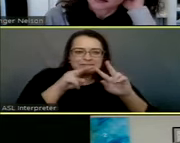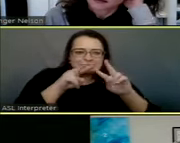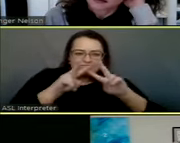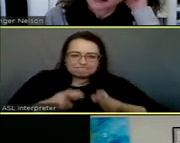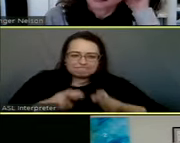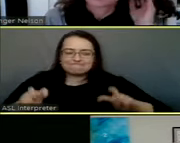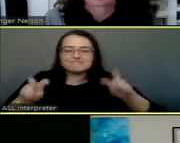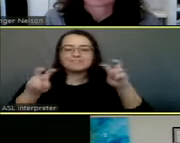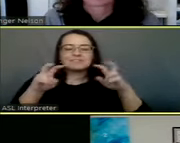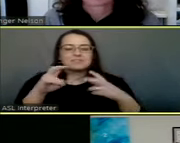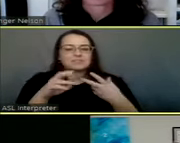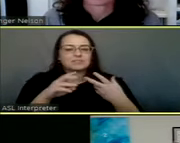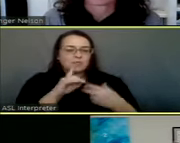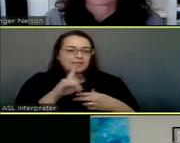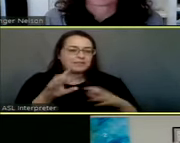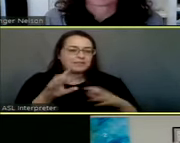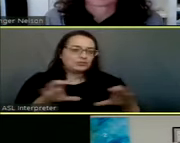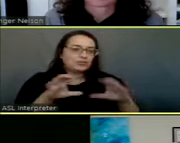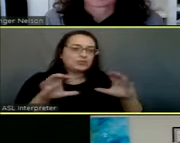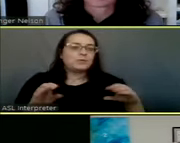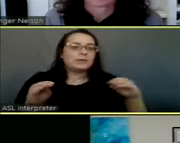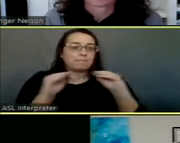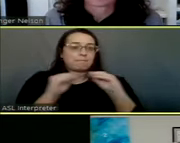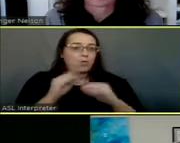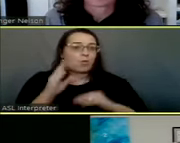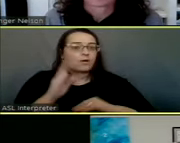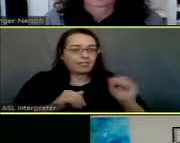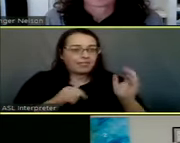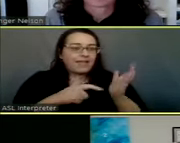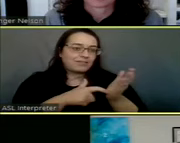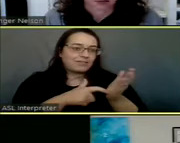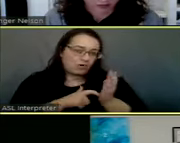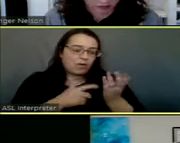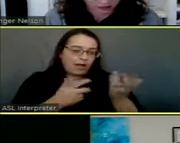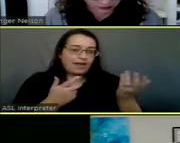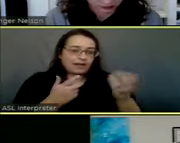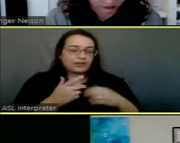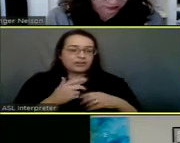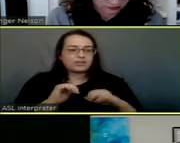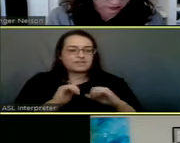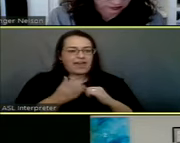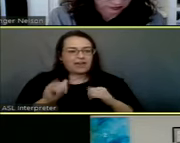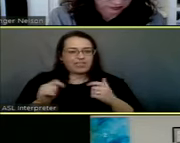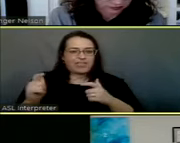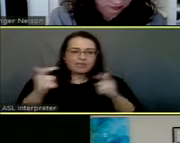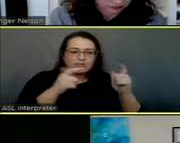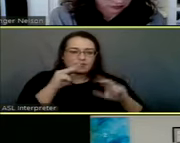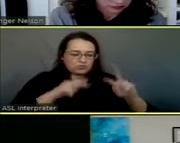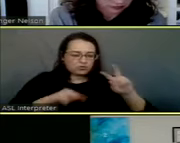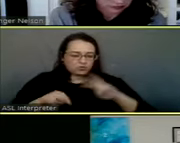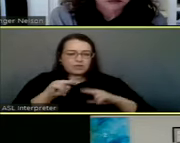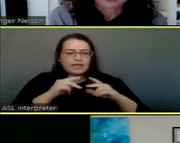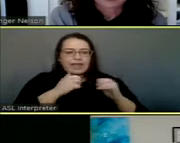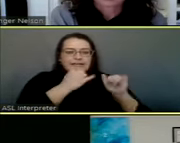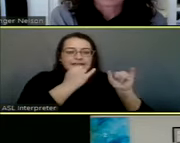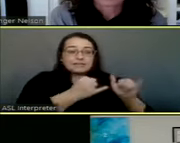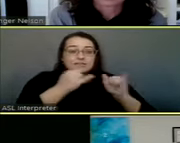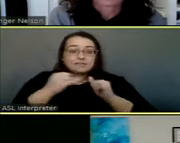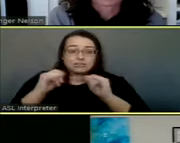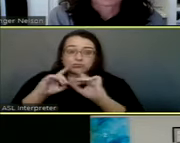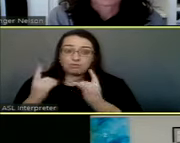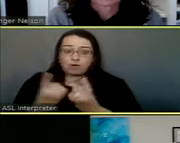above and beyond already the audit process we're doing of how that rotation works to look at individual departments